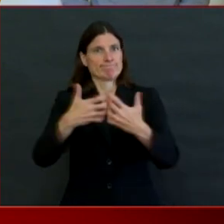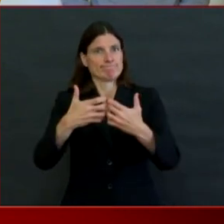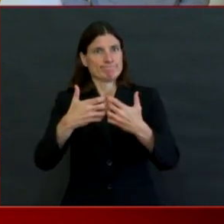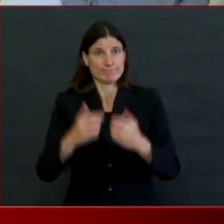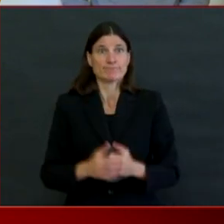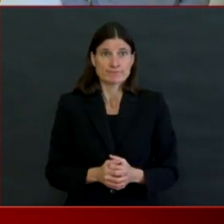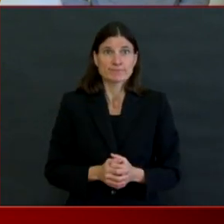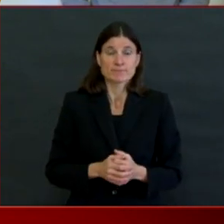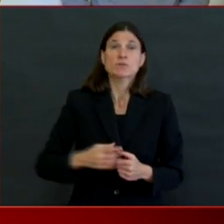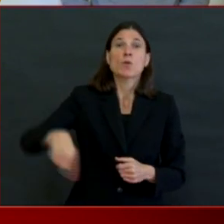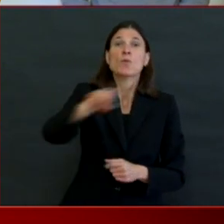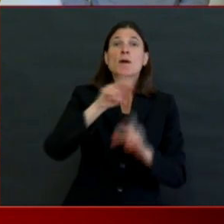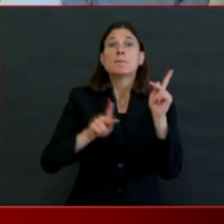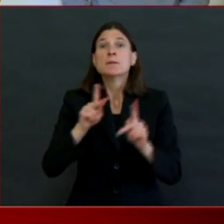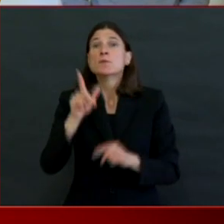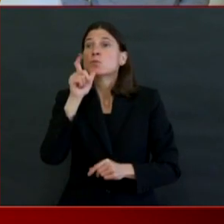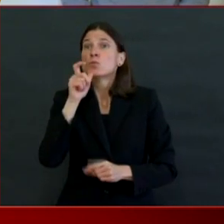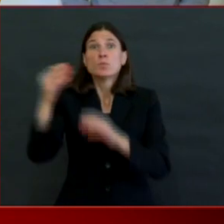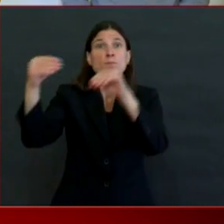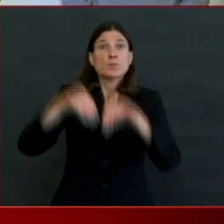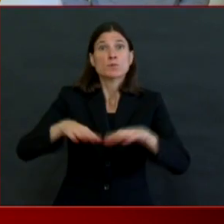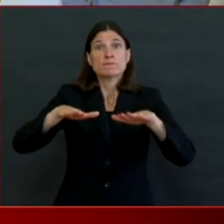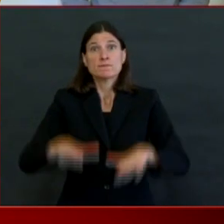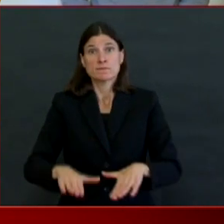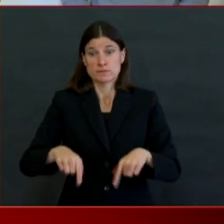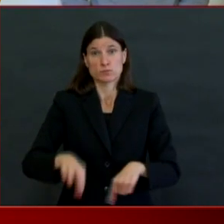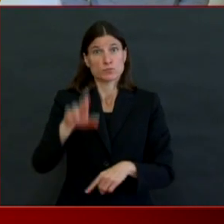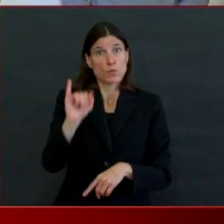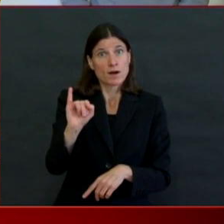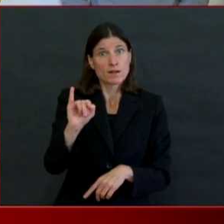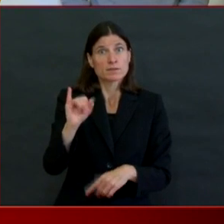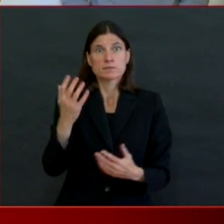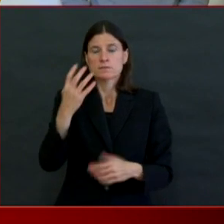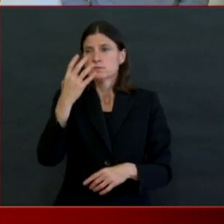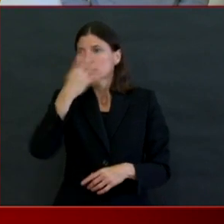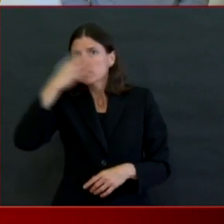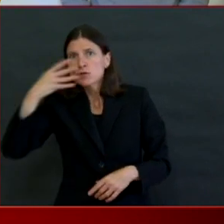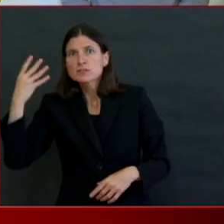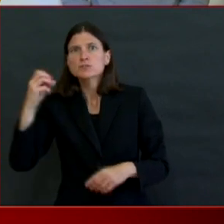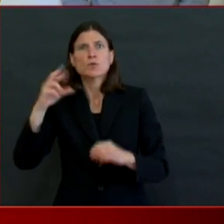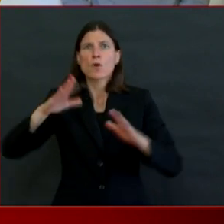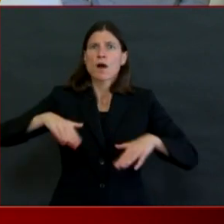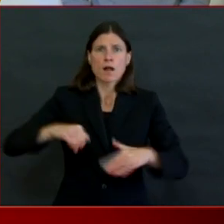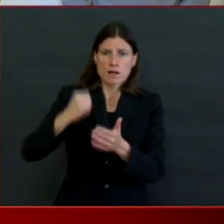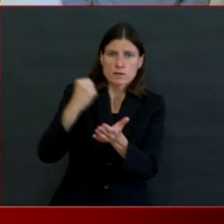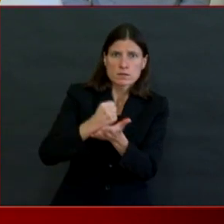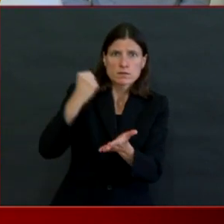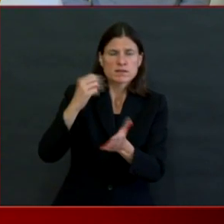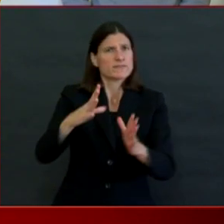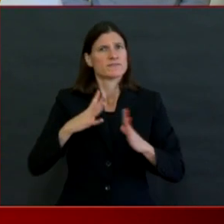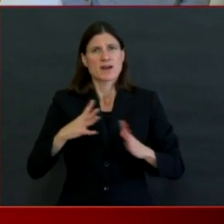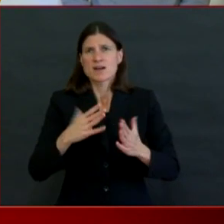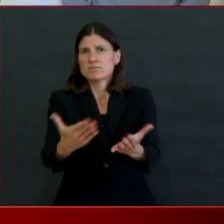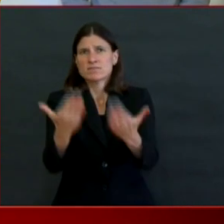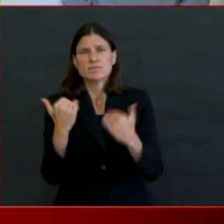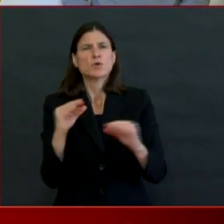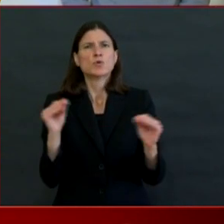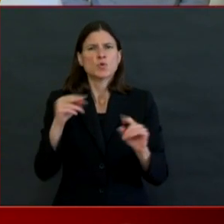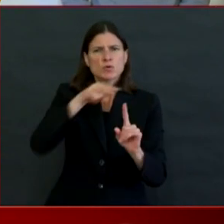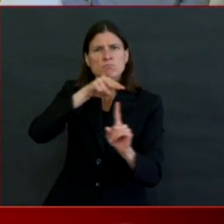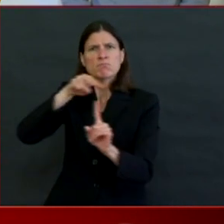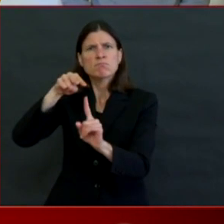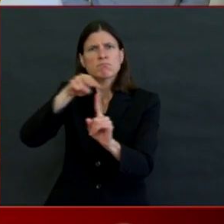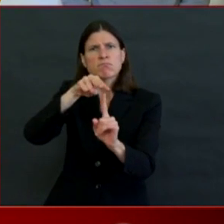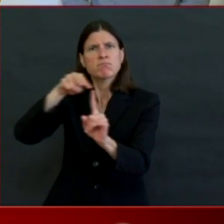any of our community health centers. In any event, this is going to be a walk-through site. You can walk through